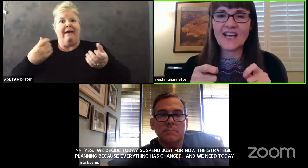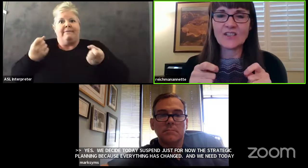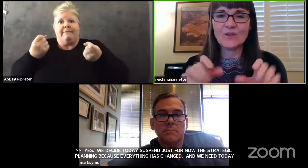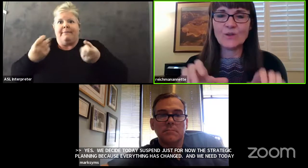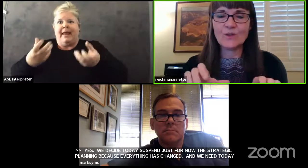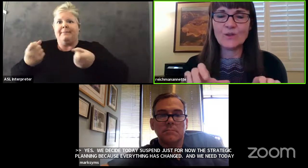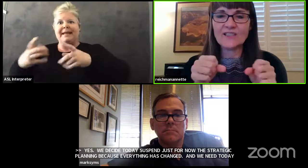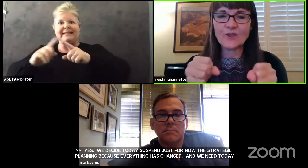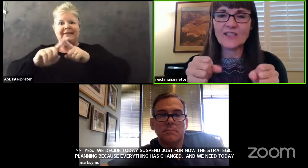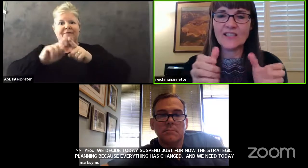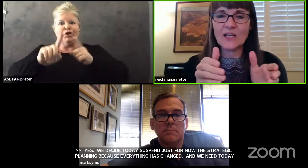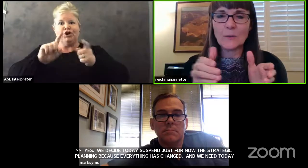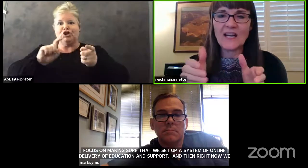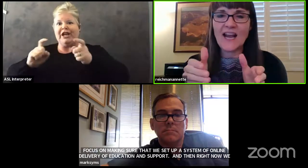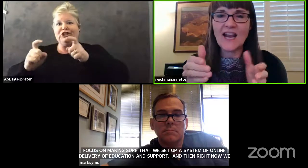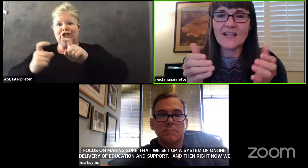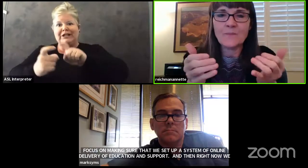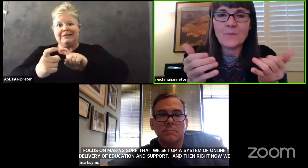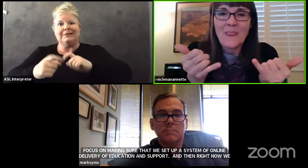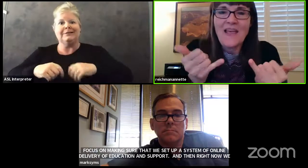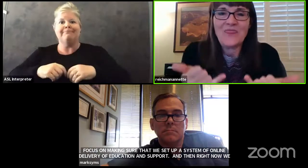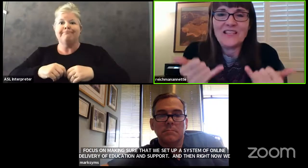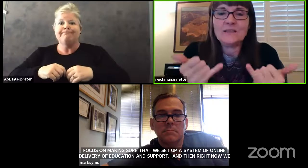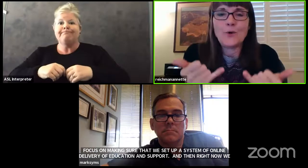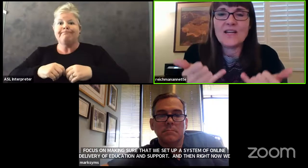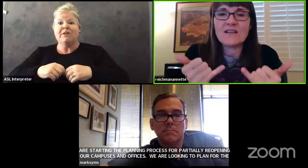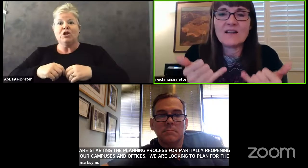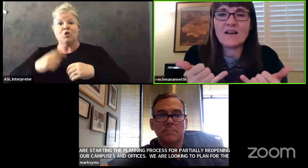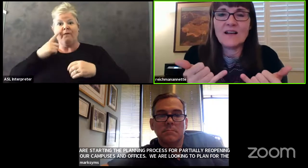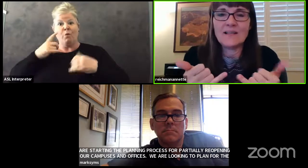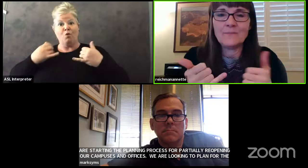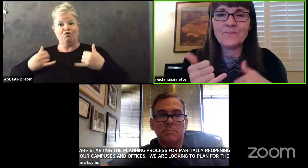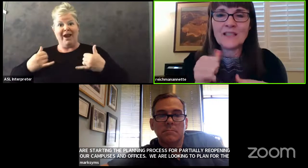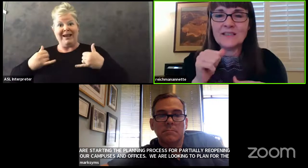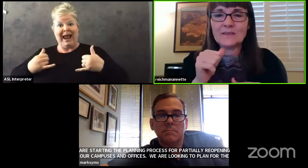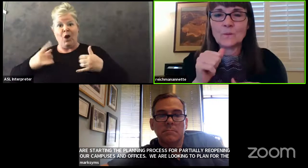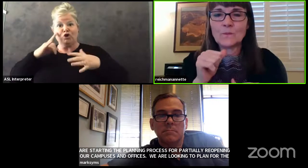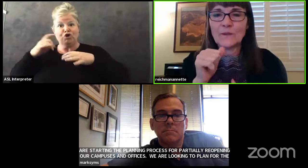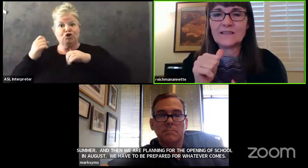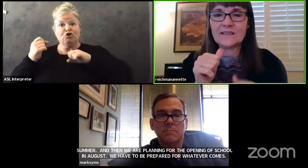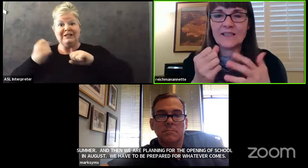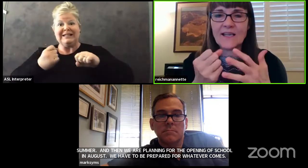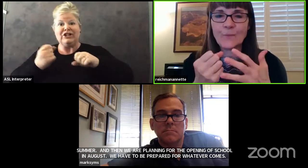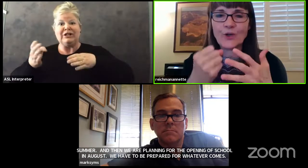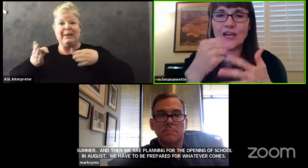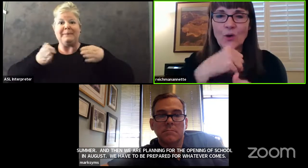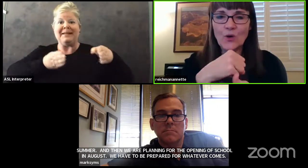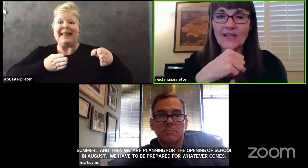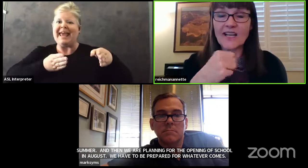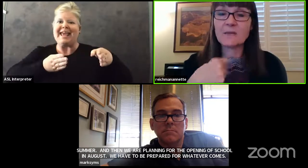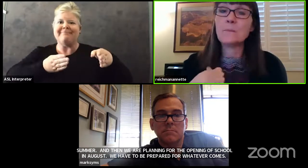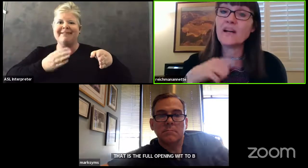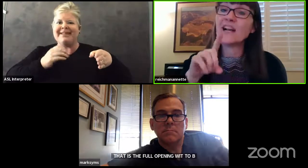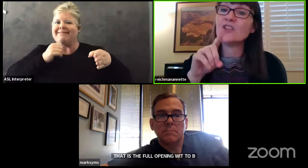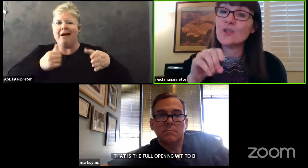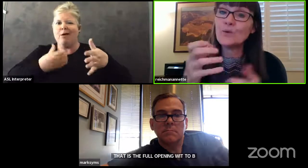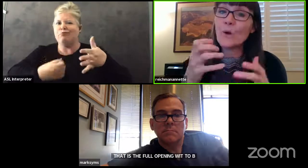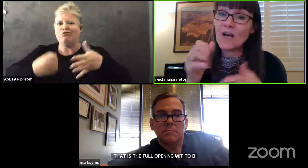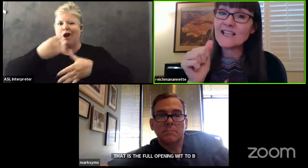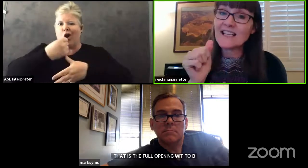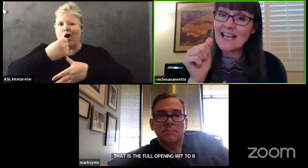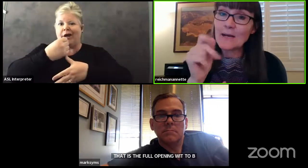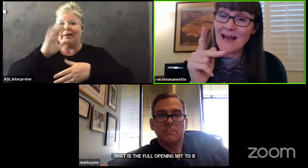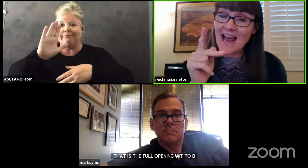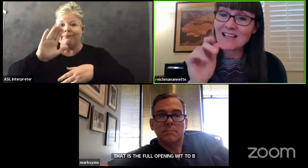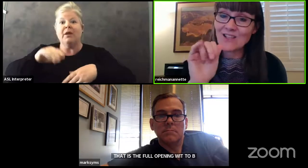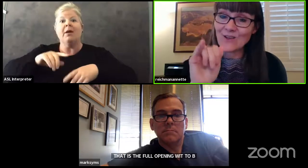that to do a strategic plan at this point in time wasn't a priority but i do